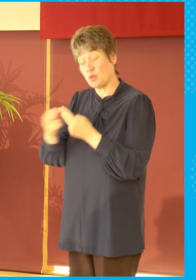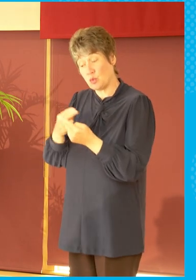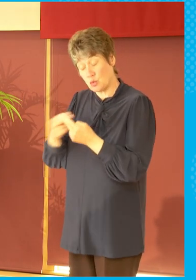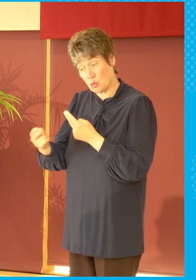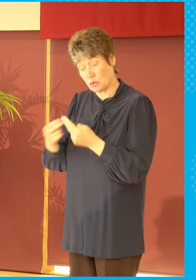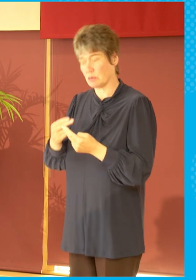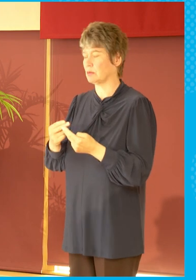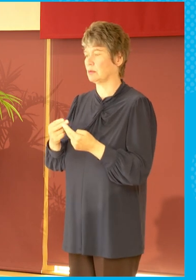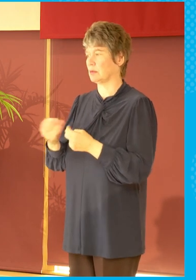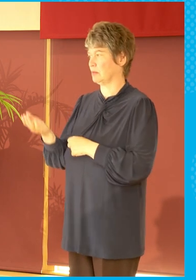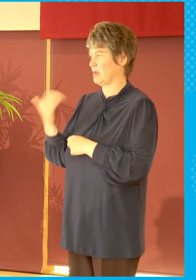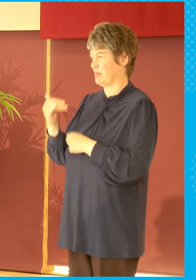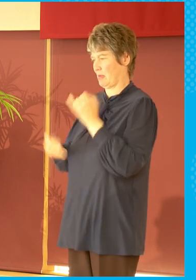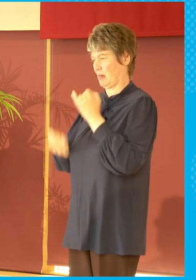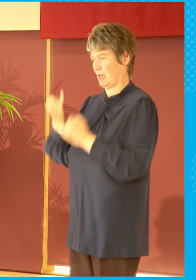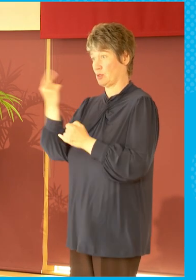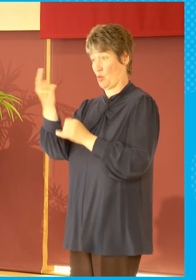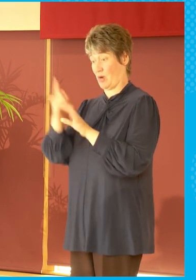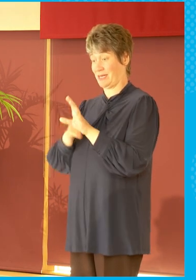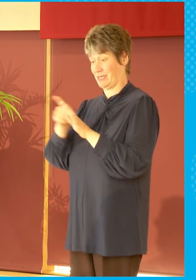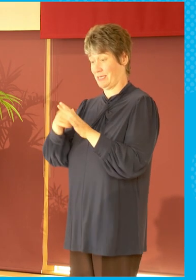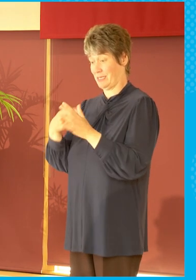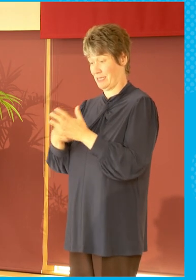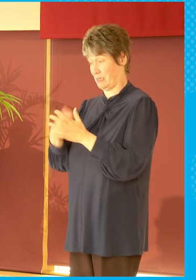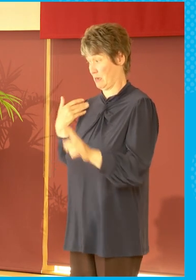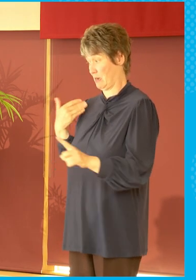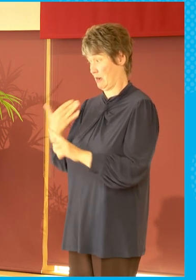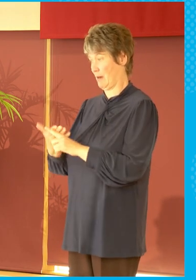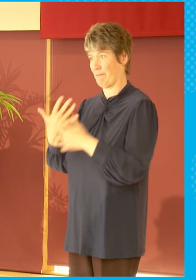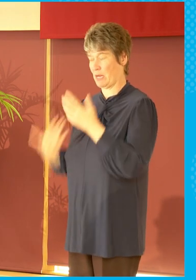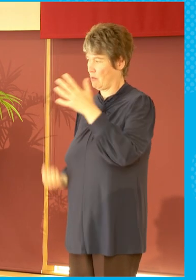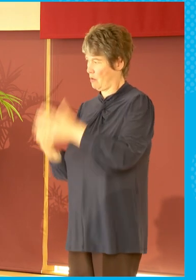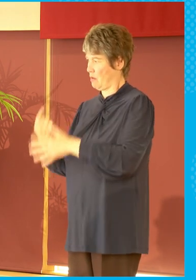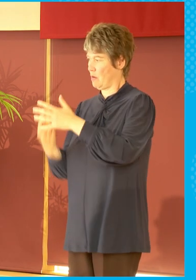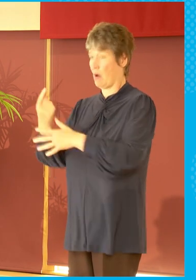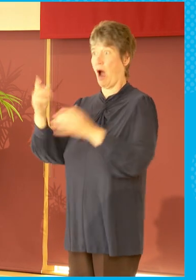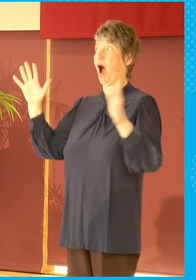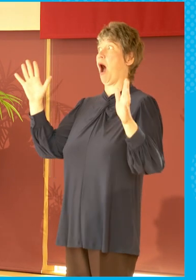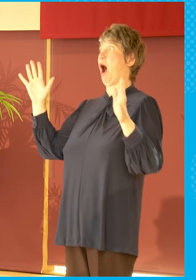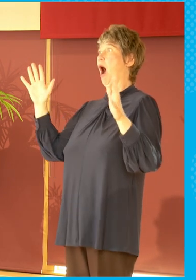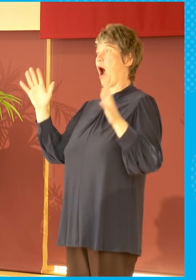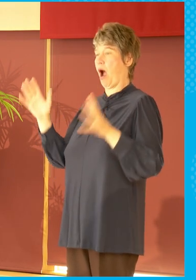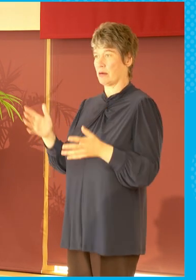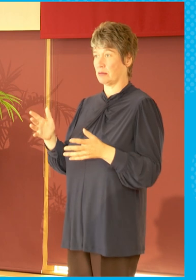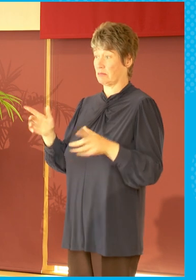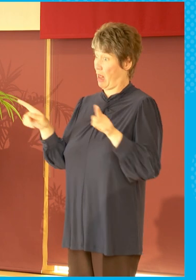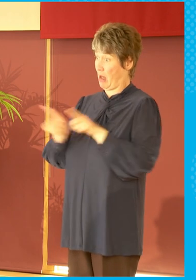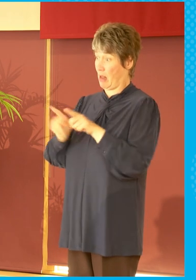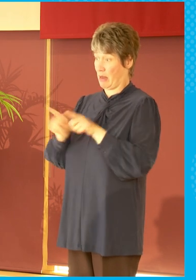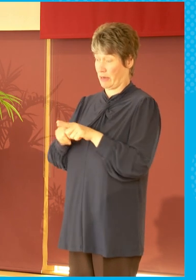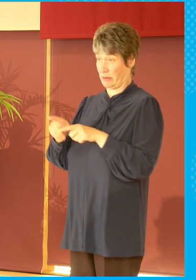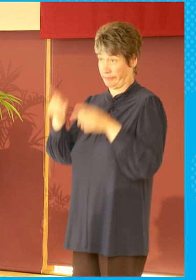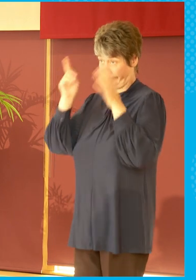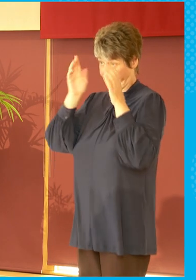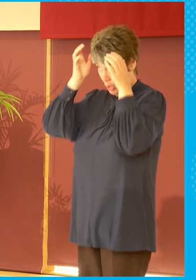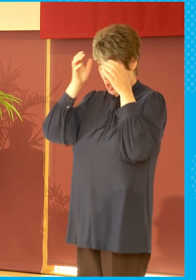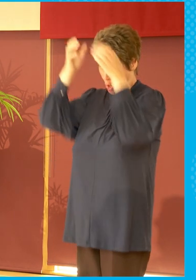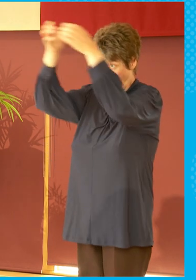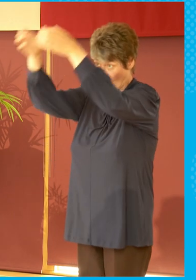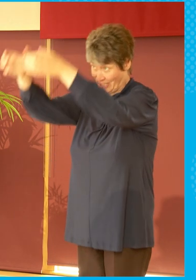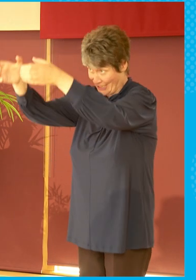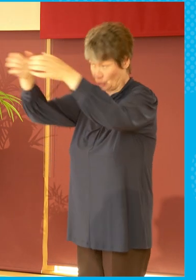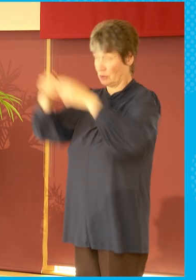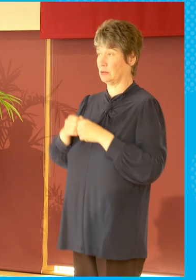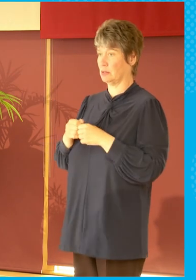the past year, we have some incredible moments. We have had a changing of a monarch and only public service